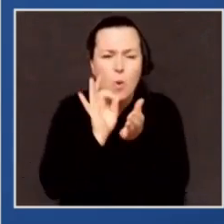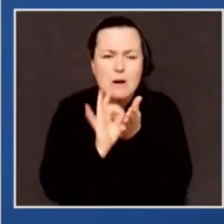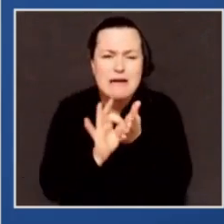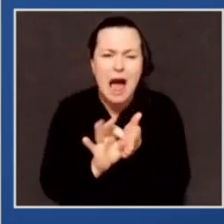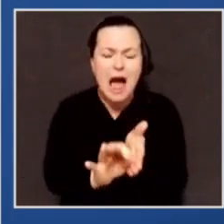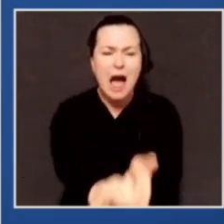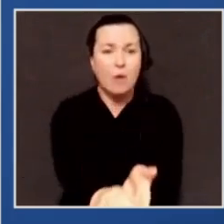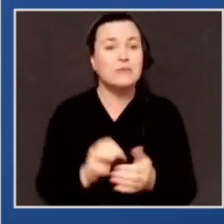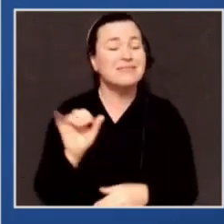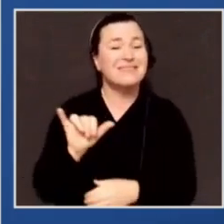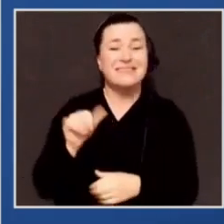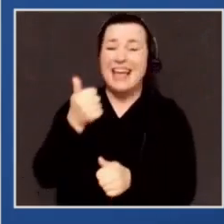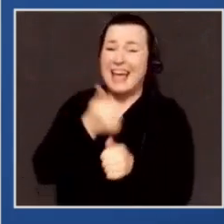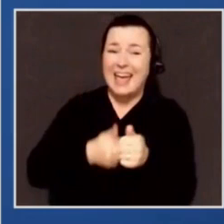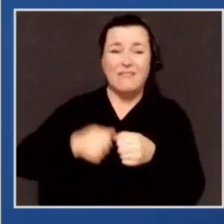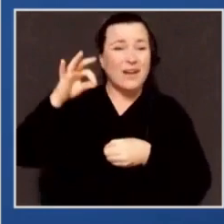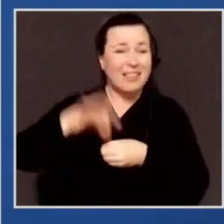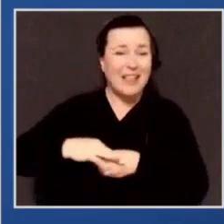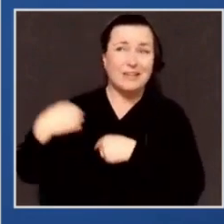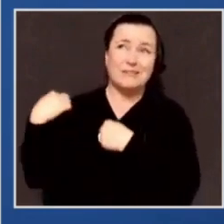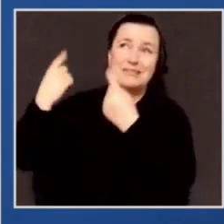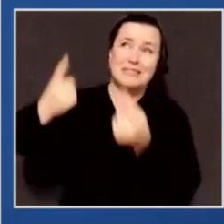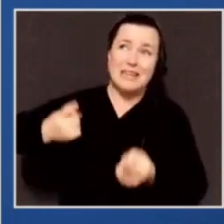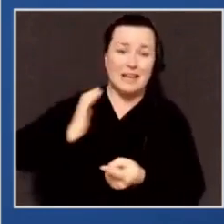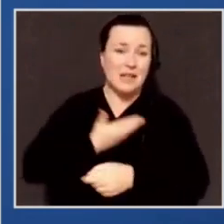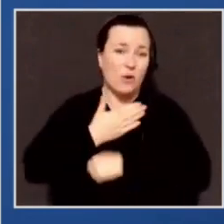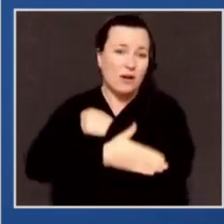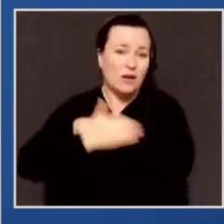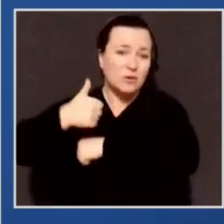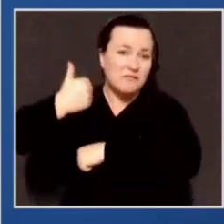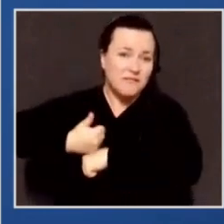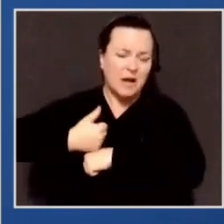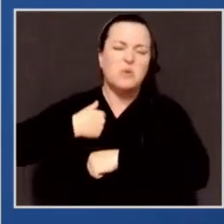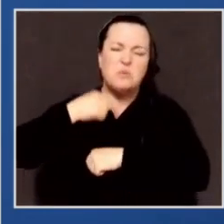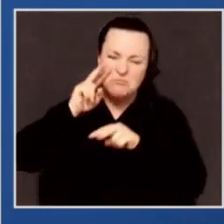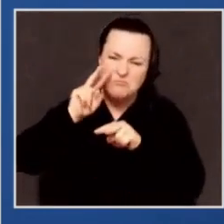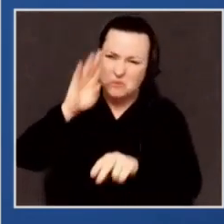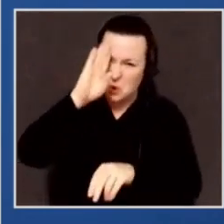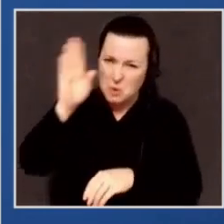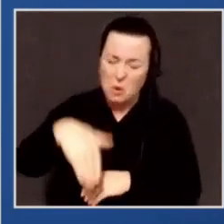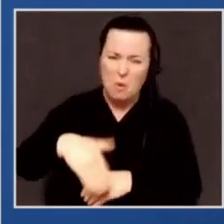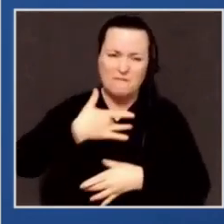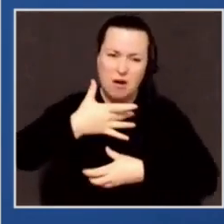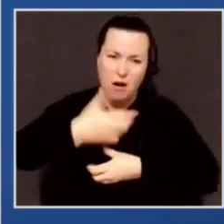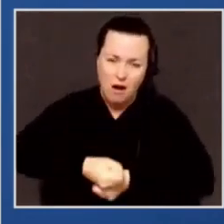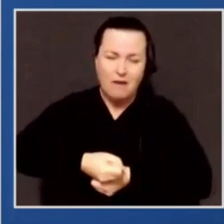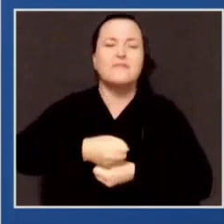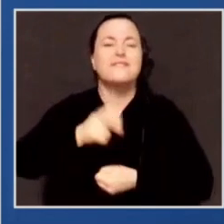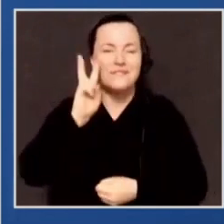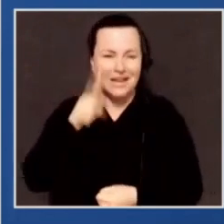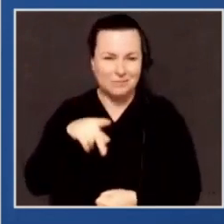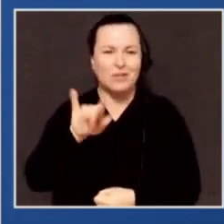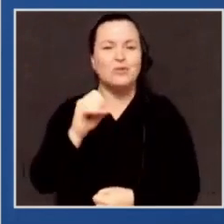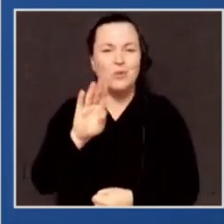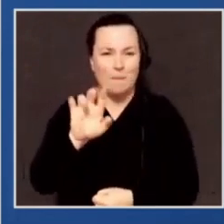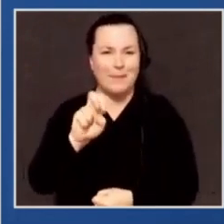every election since our country has been founded, we are confident that vice president Joe Biden will be the next president of the United States.